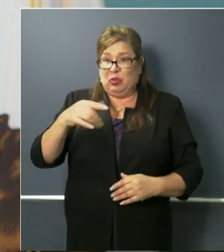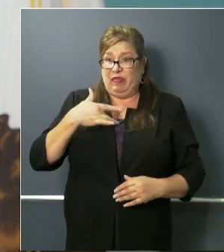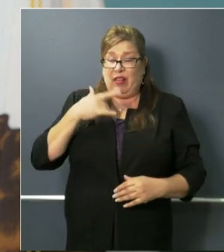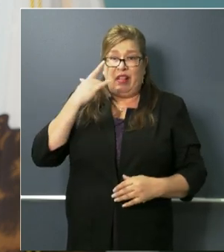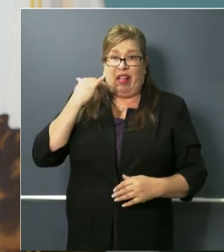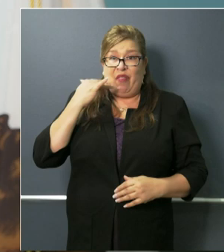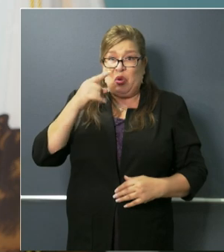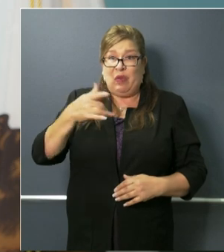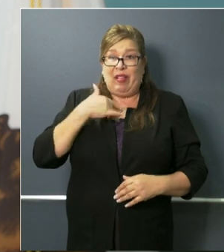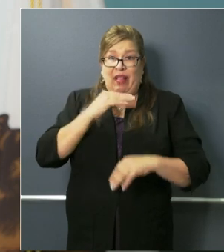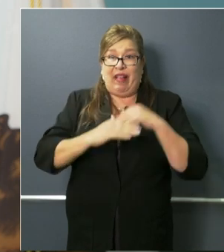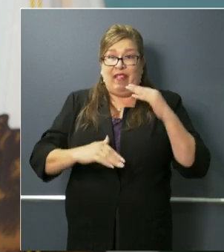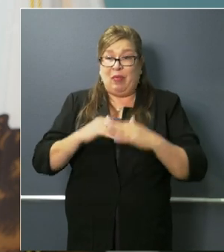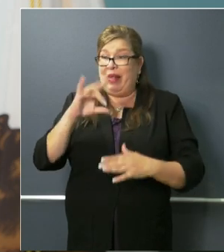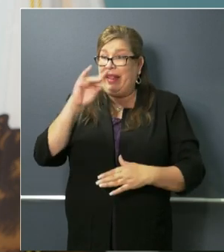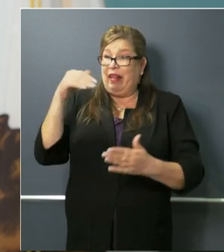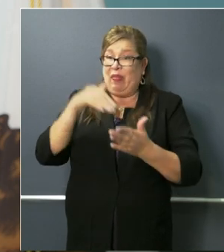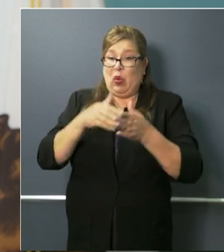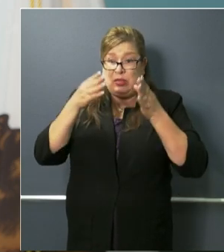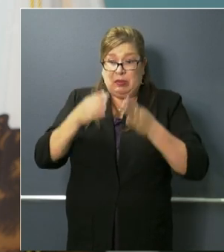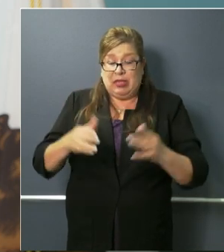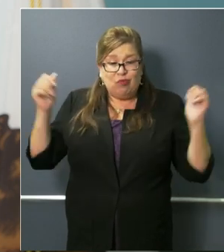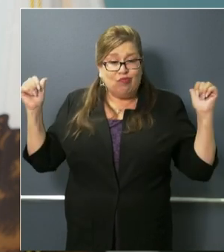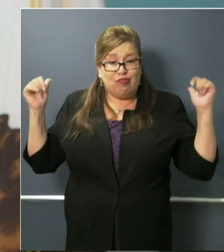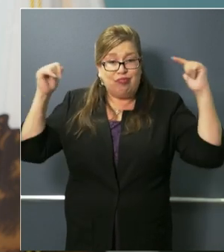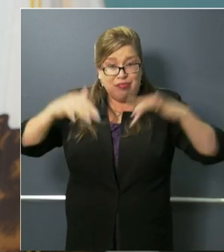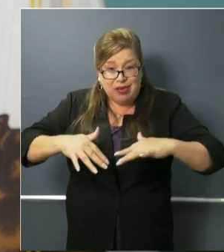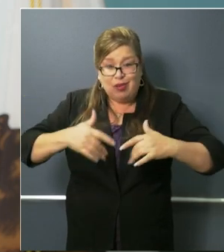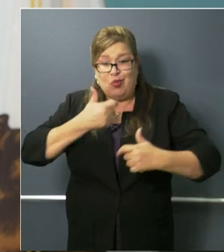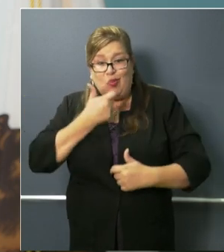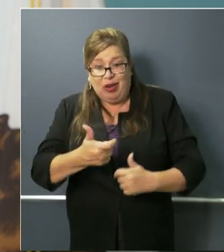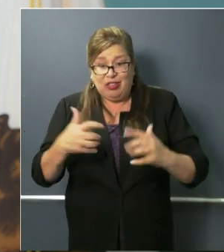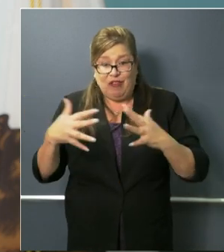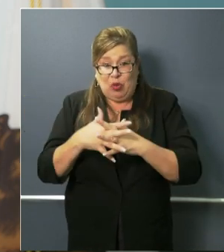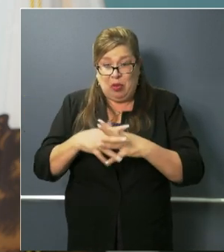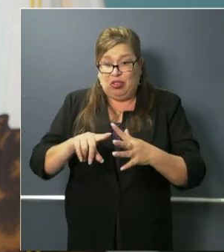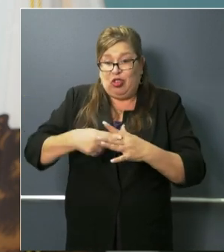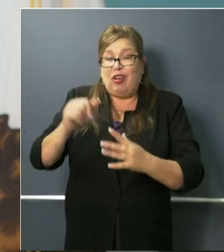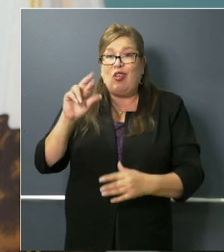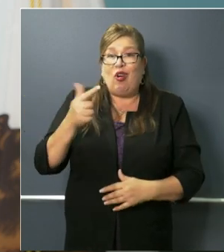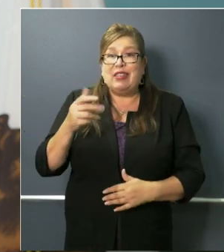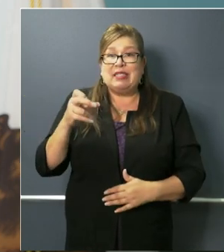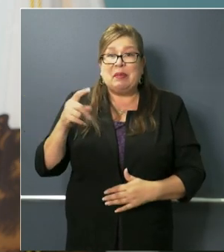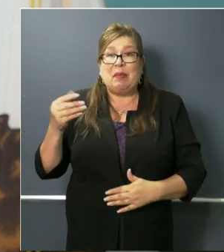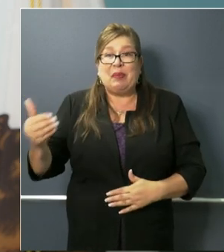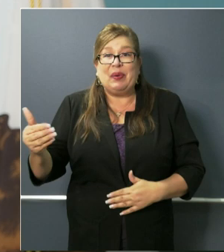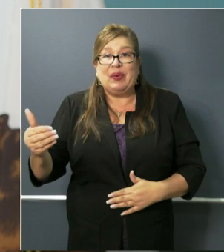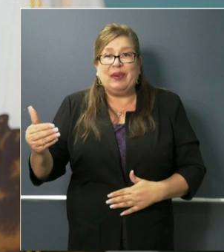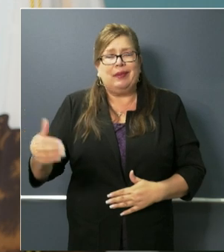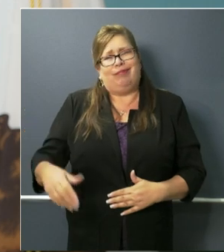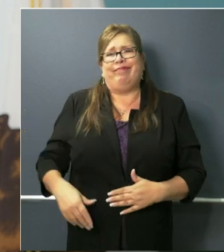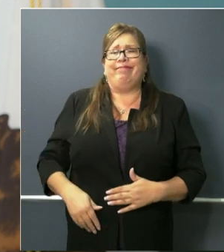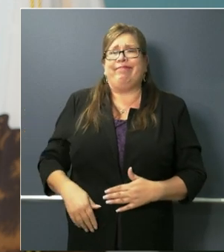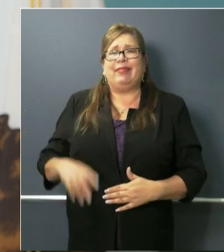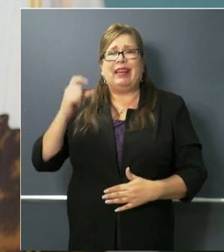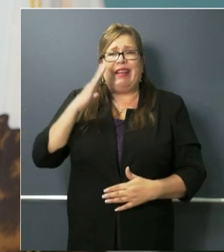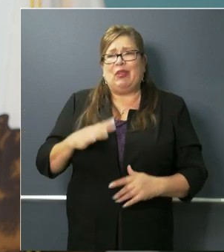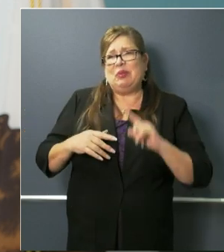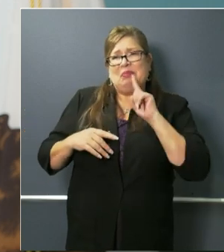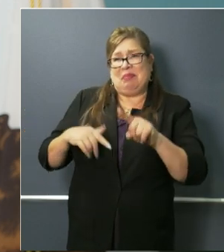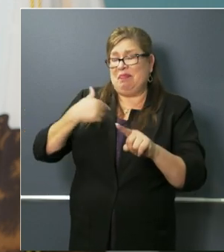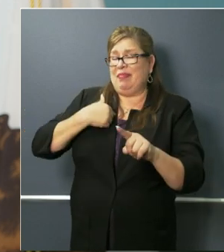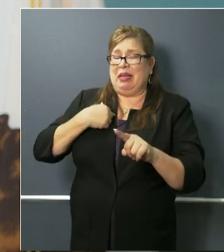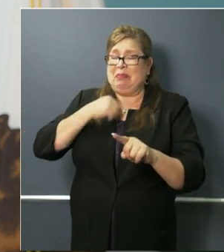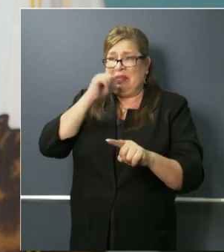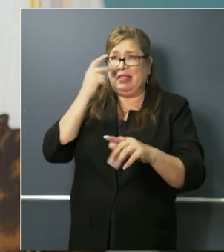with 80 000 people going to football games in california in august and september i'm not anticipating that happening in the